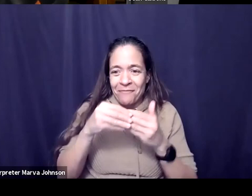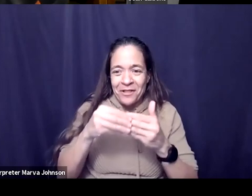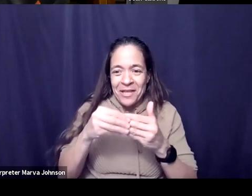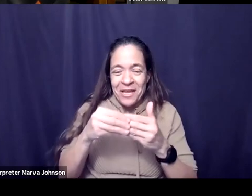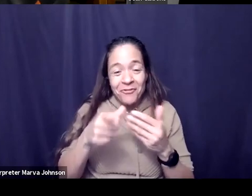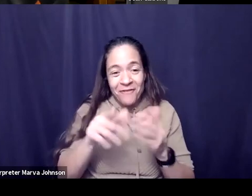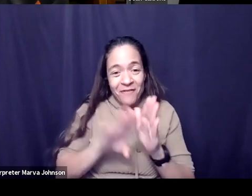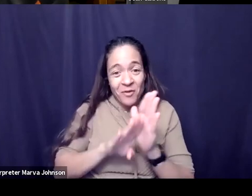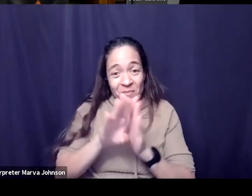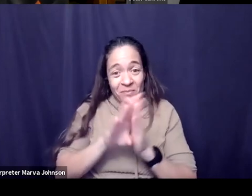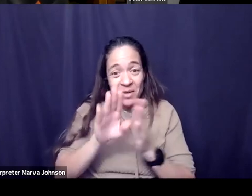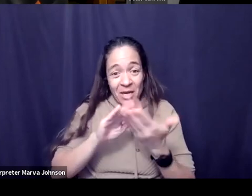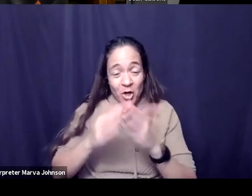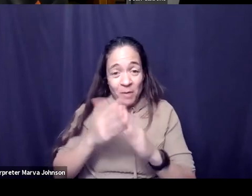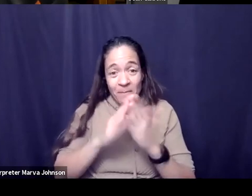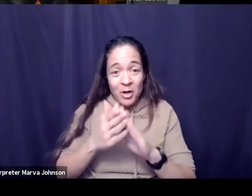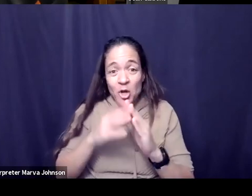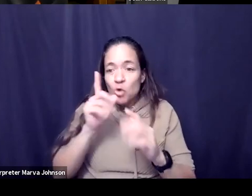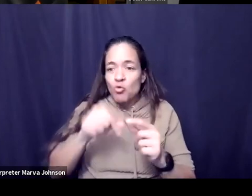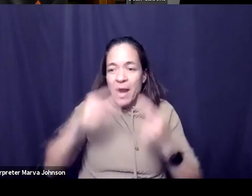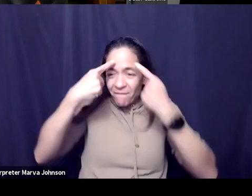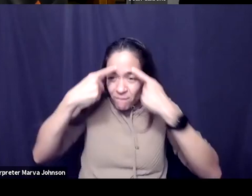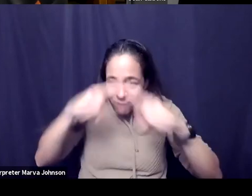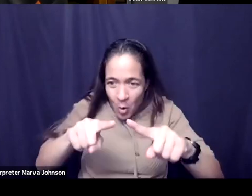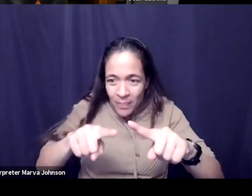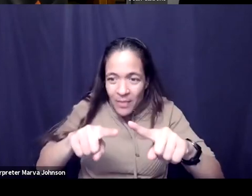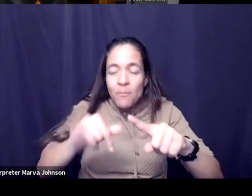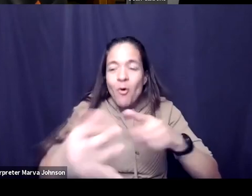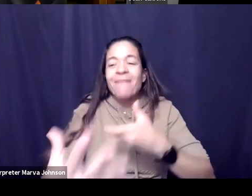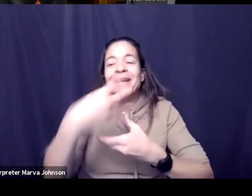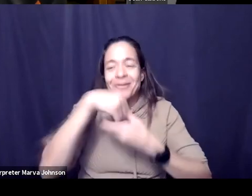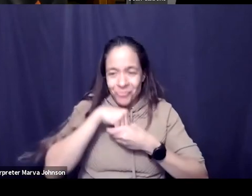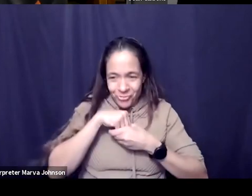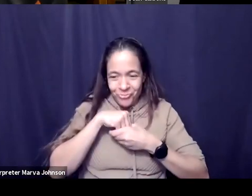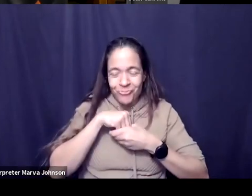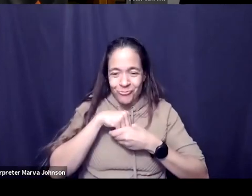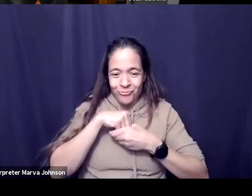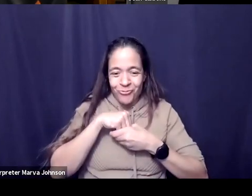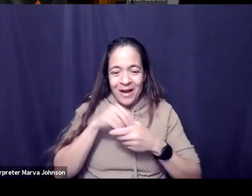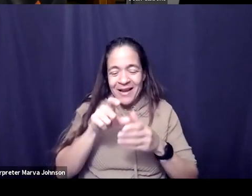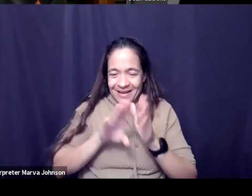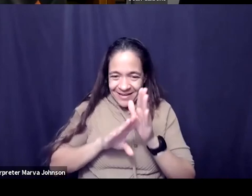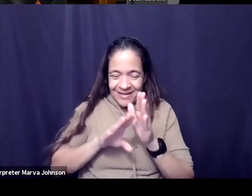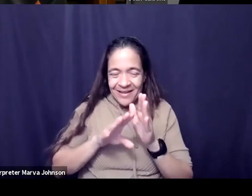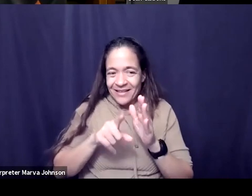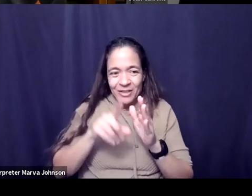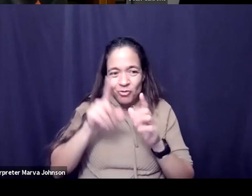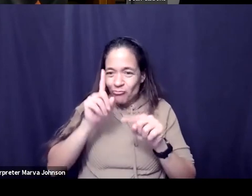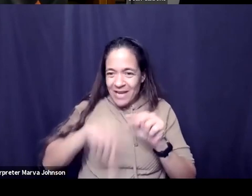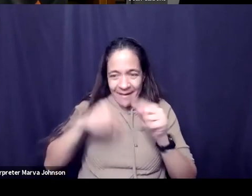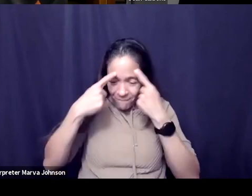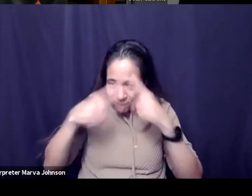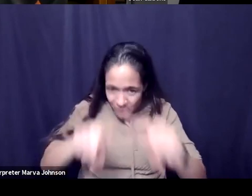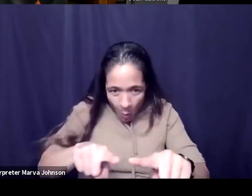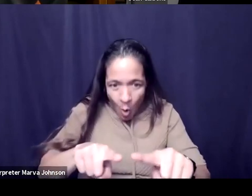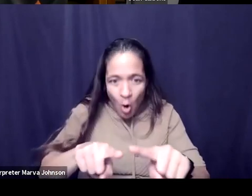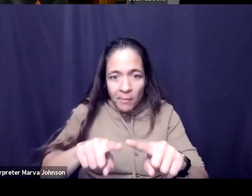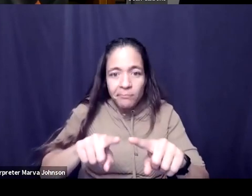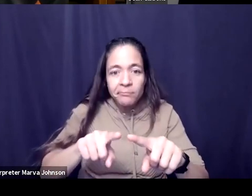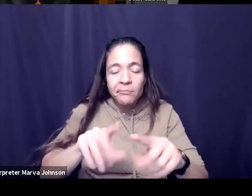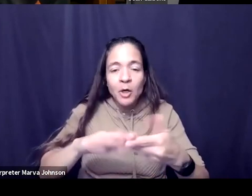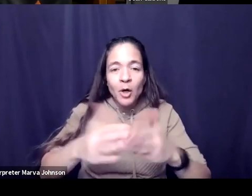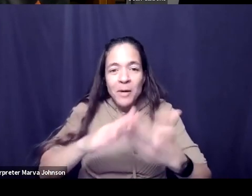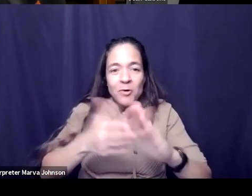community you can't build it for people you got to build it with people if you want to build a community you got to build you can't build it for people you need to build it with people